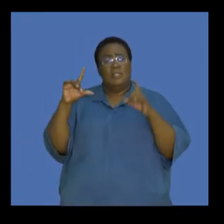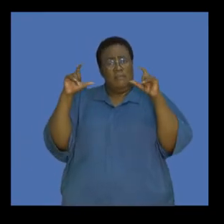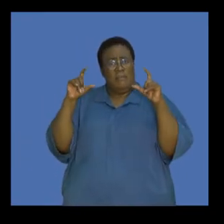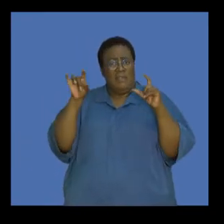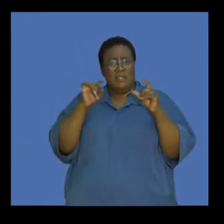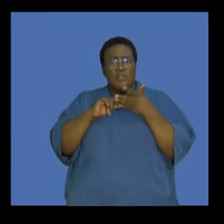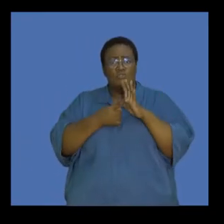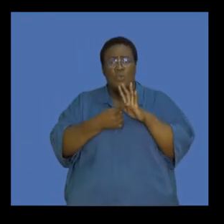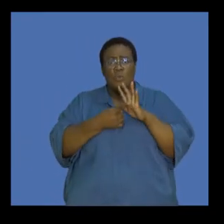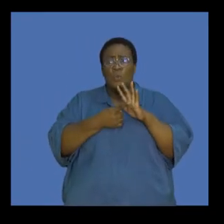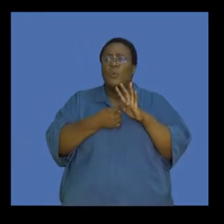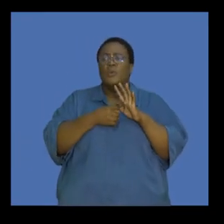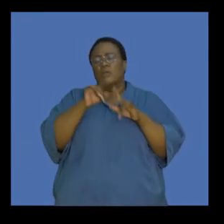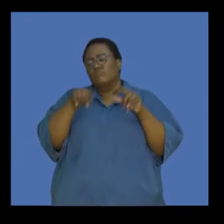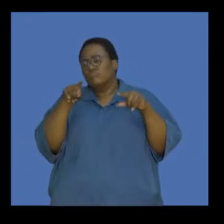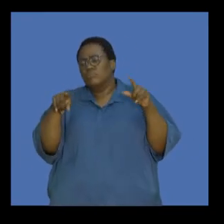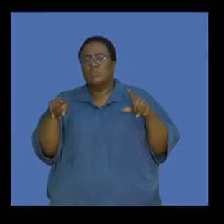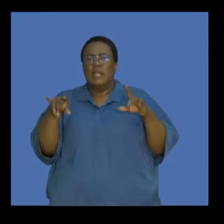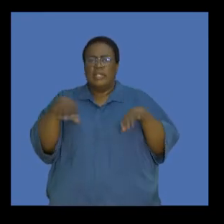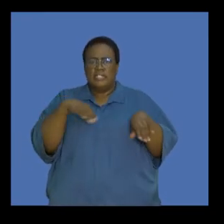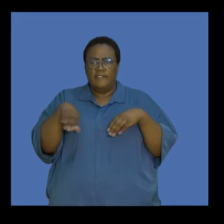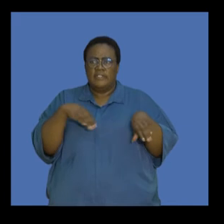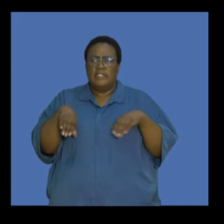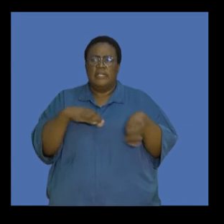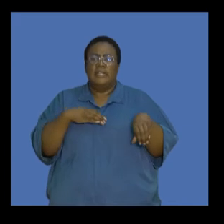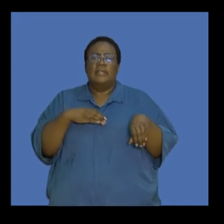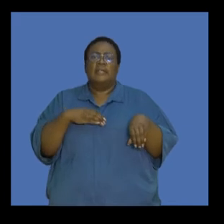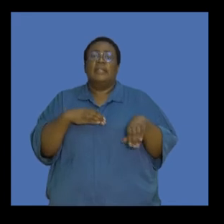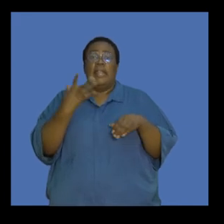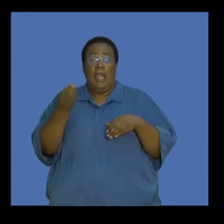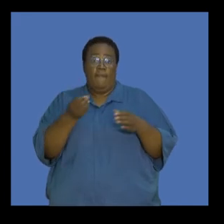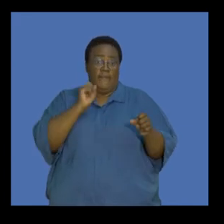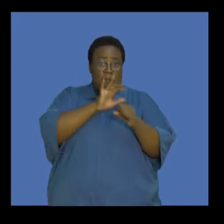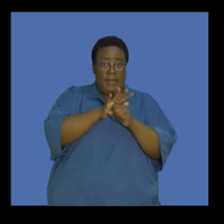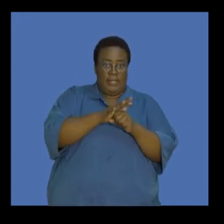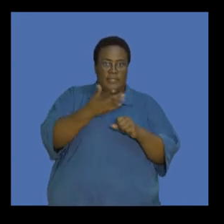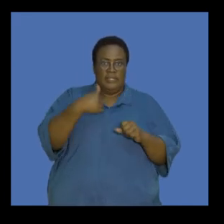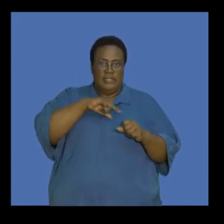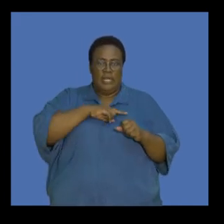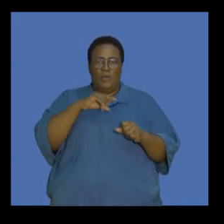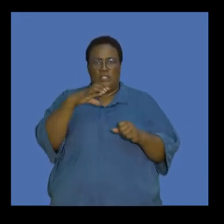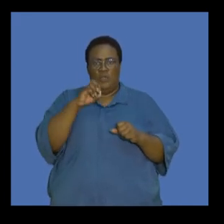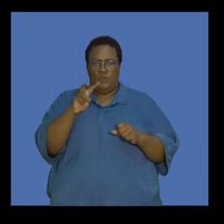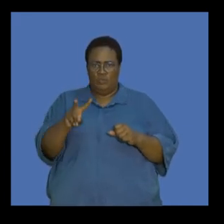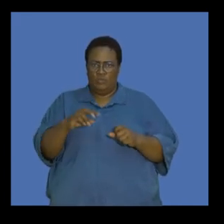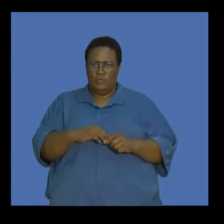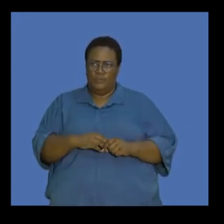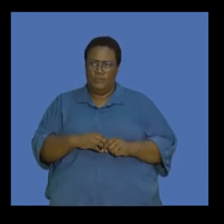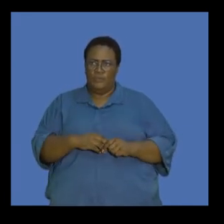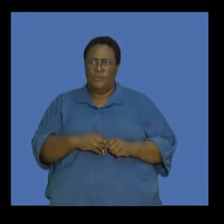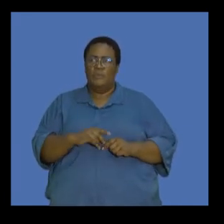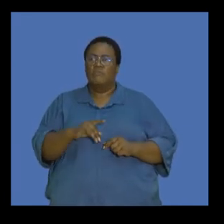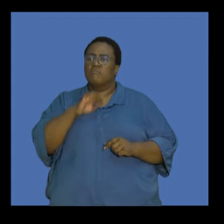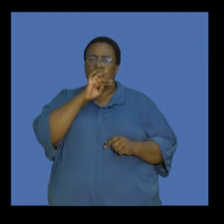So this is an image that basically shows you the various activities that actually cause or have an impact on our carbon footprint.